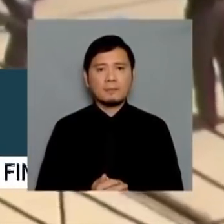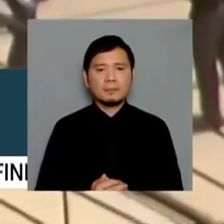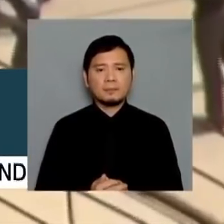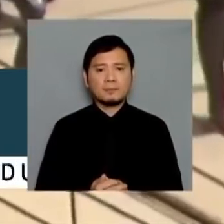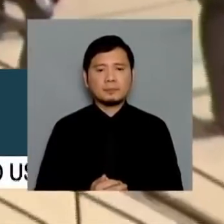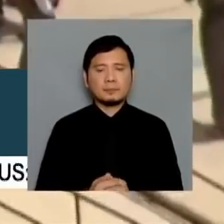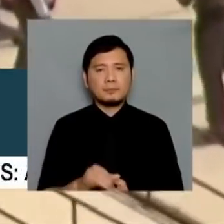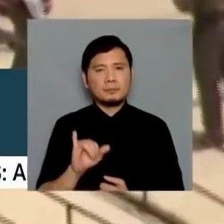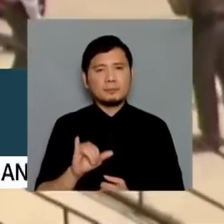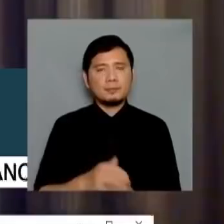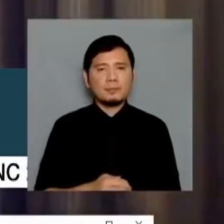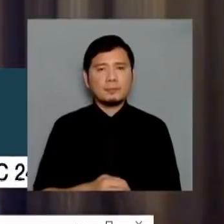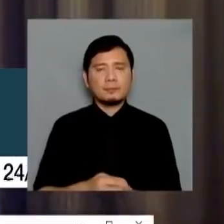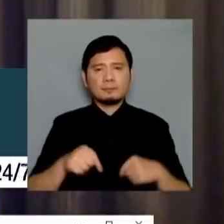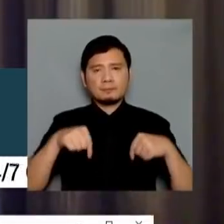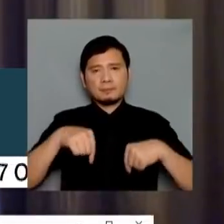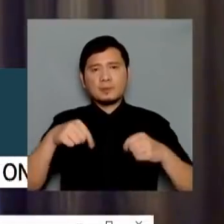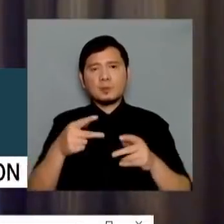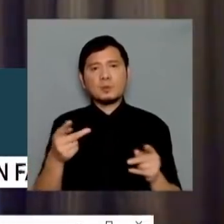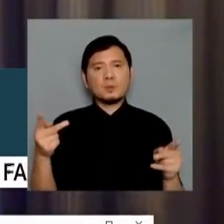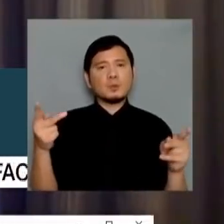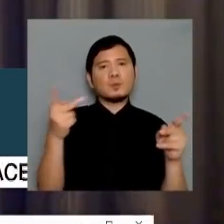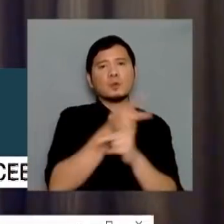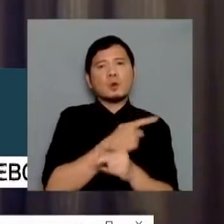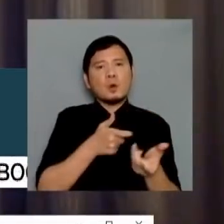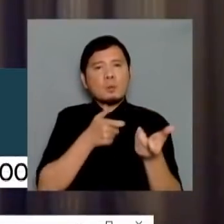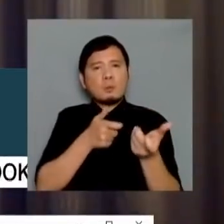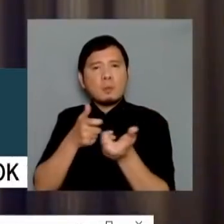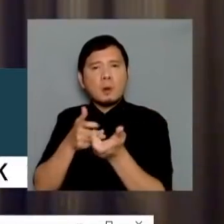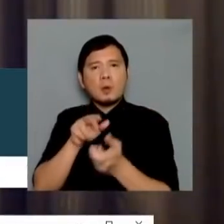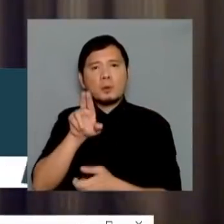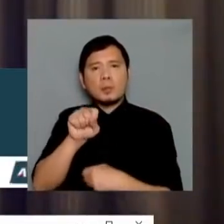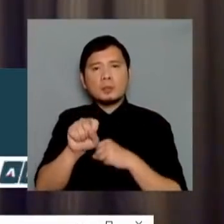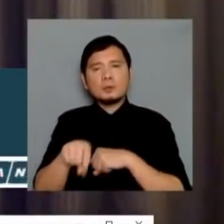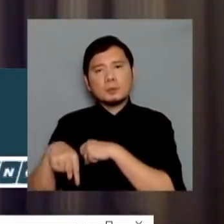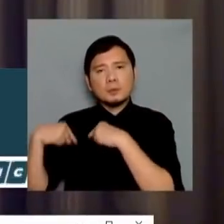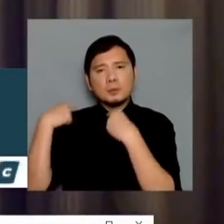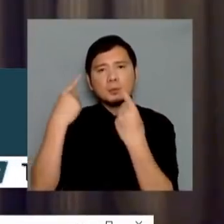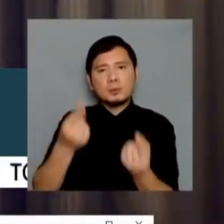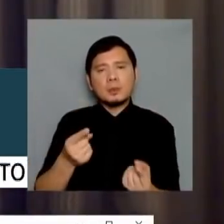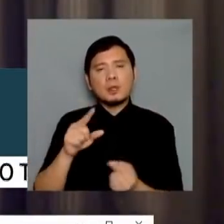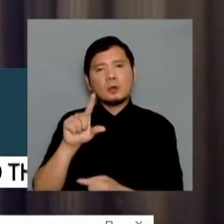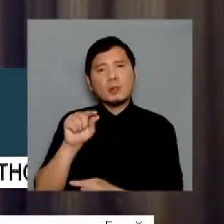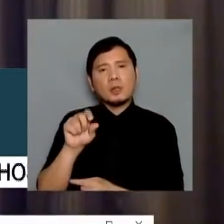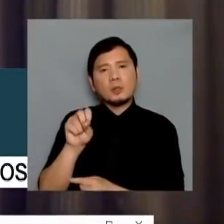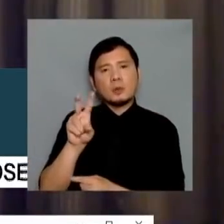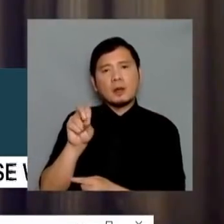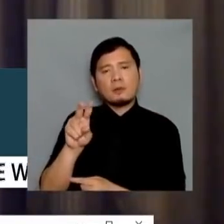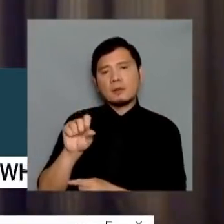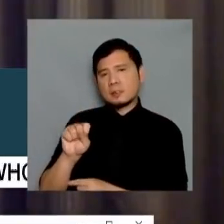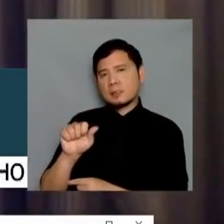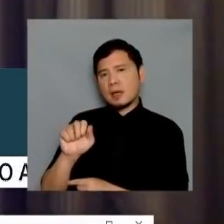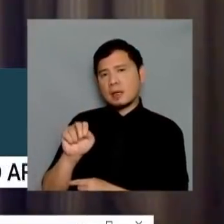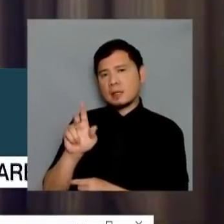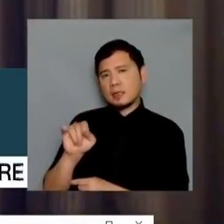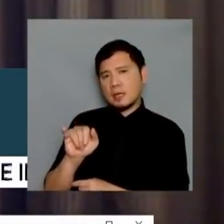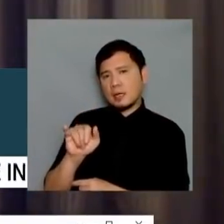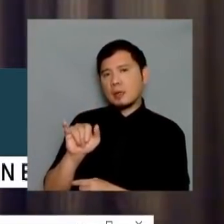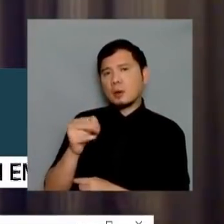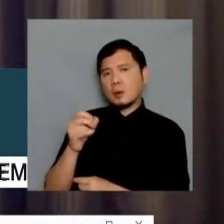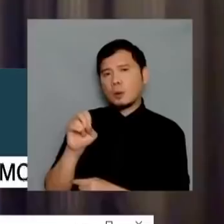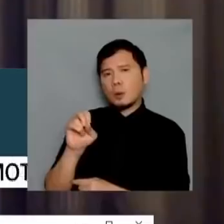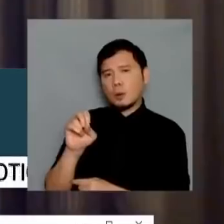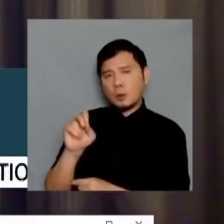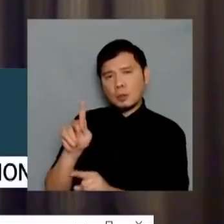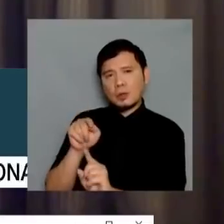Carmina, this is now the worst mass shooting in the U.S. since the 2012 Sandy Hook Massacre. It also saw 20 young elementary school kids